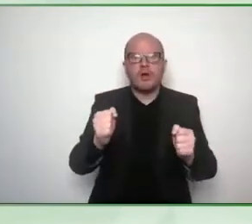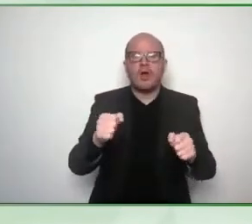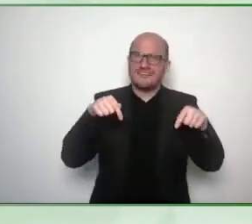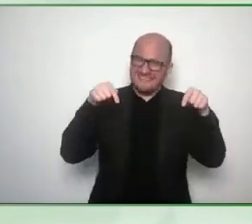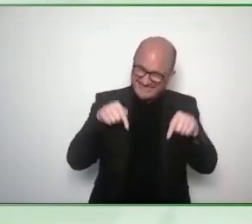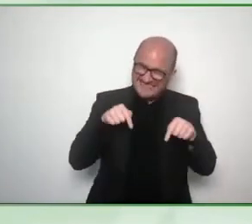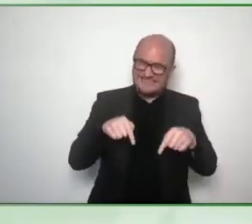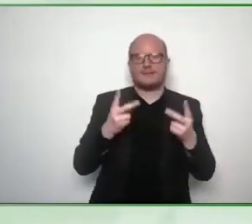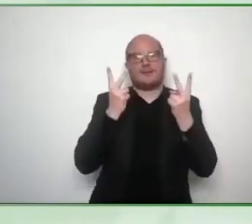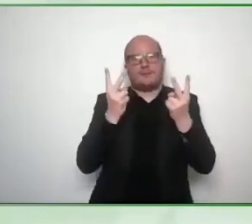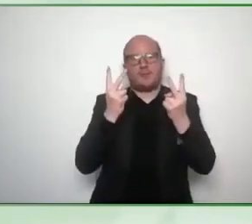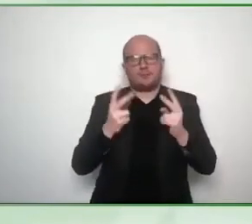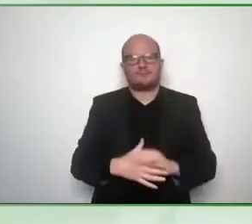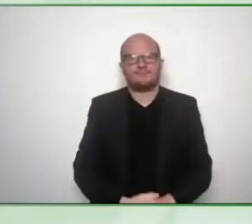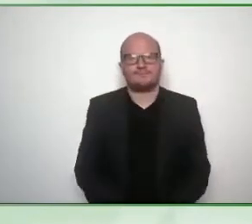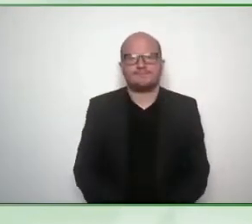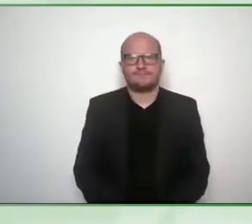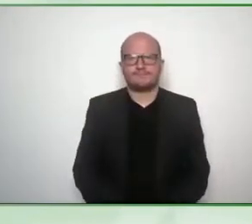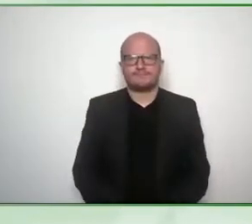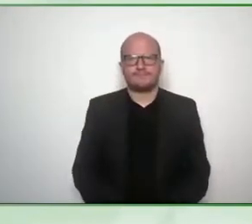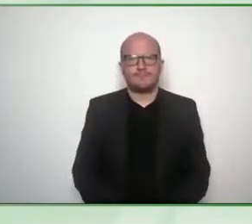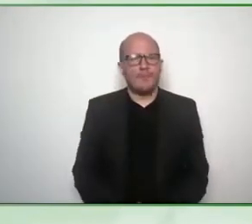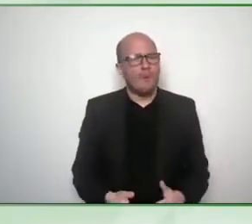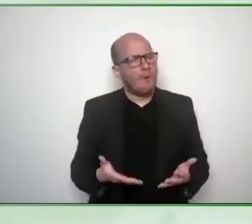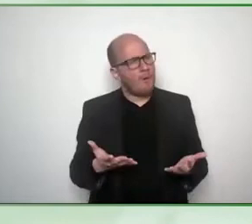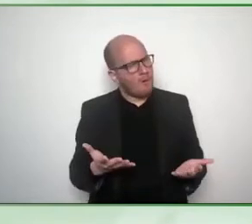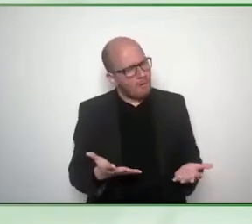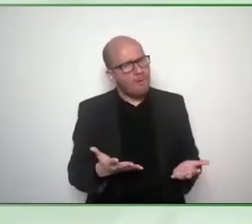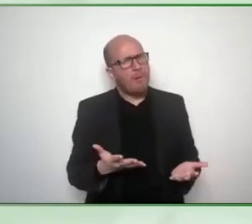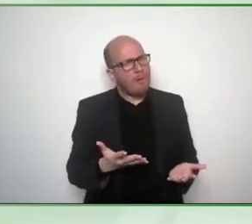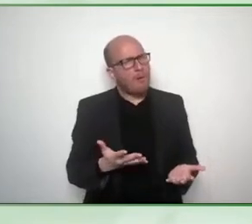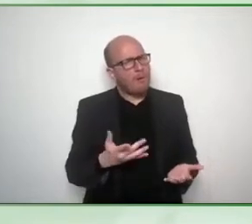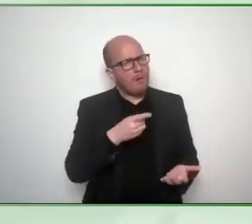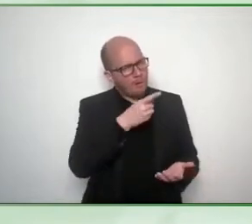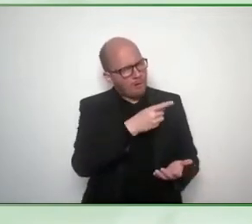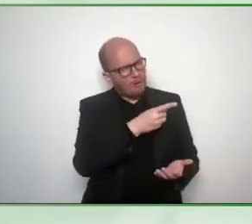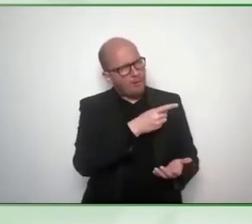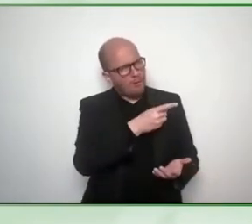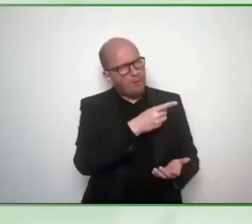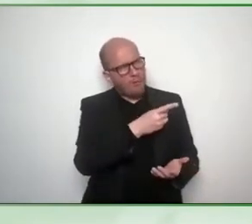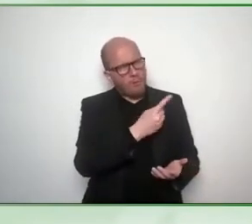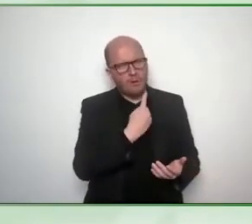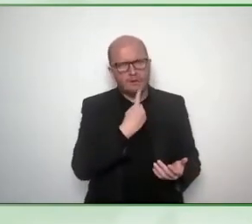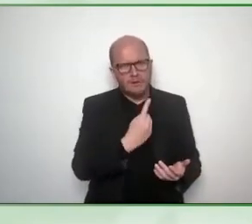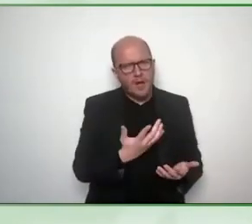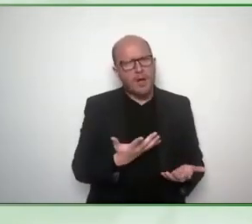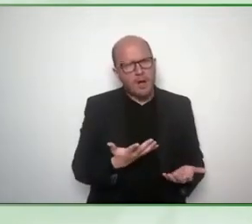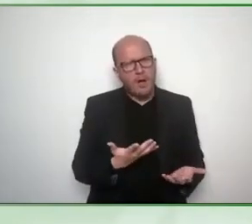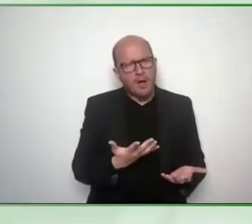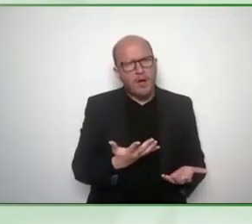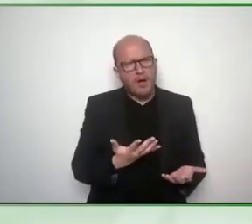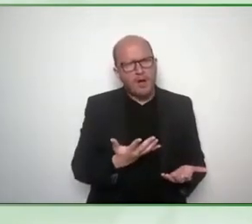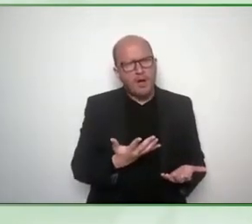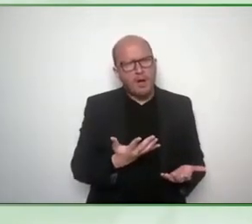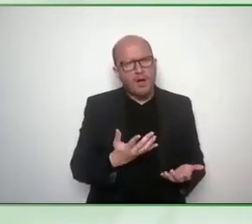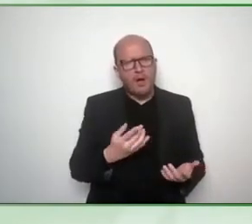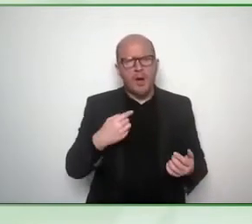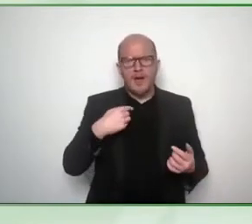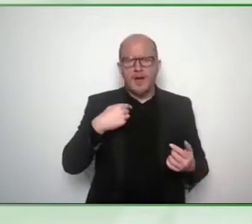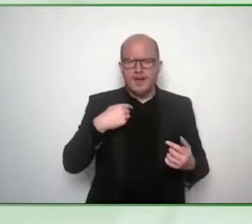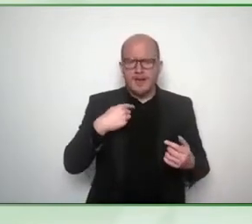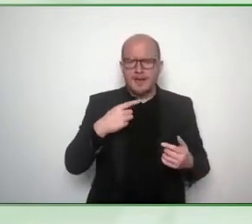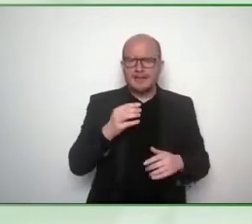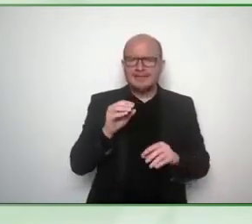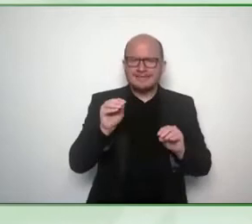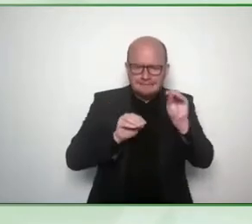our mindsets as a as a whole it's about um yeah it's about thinking